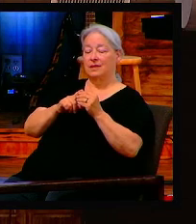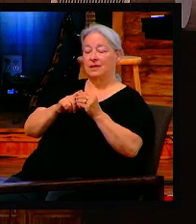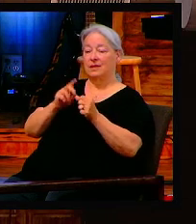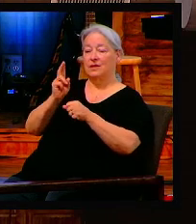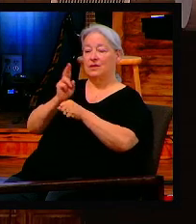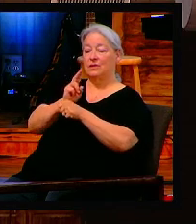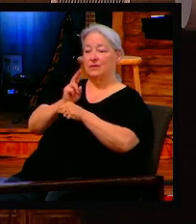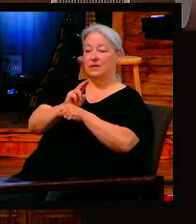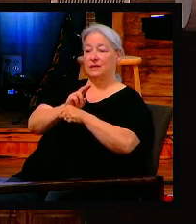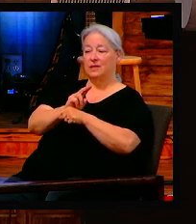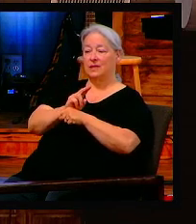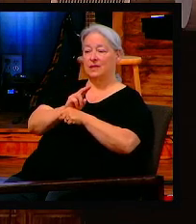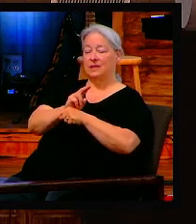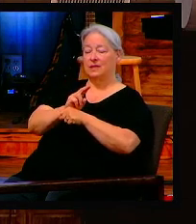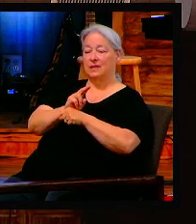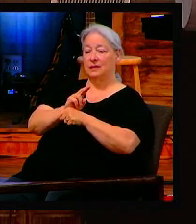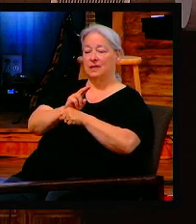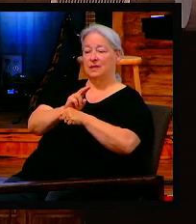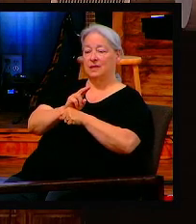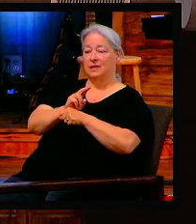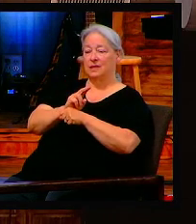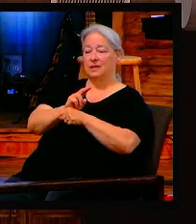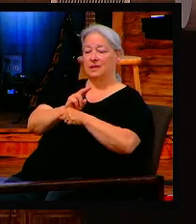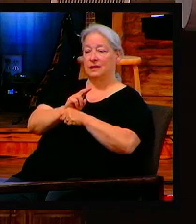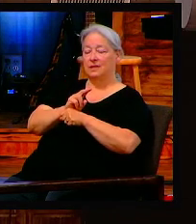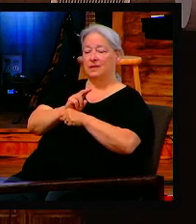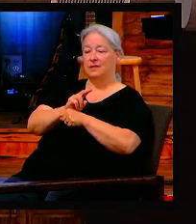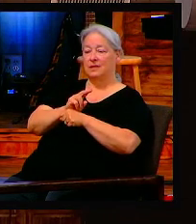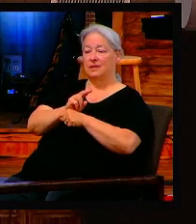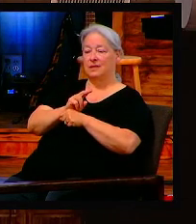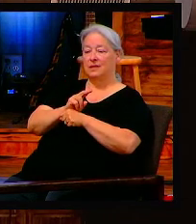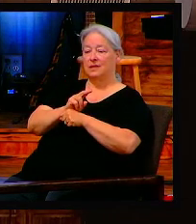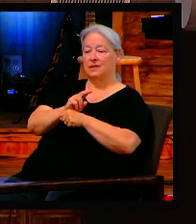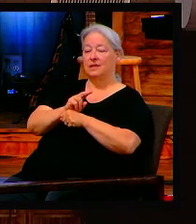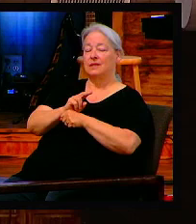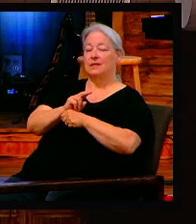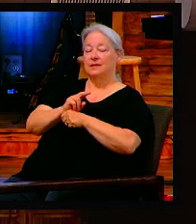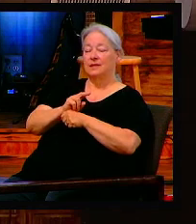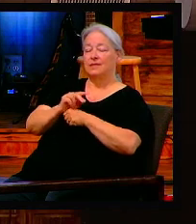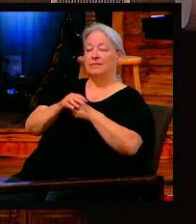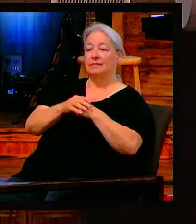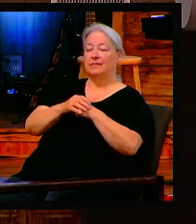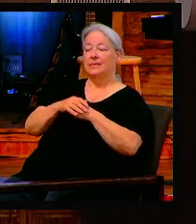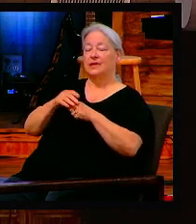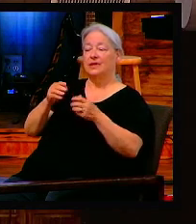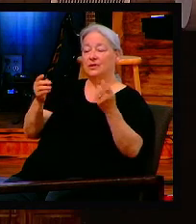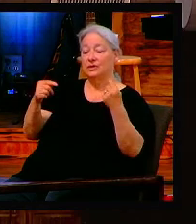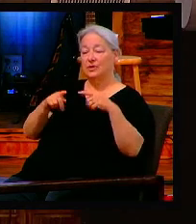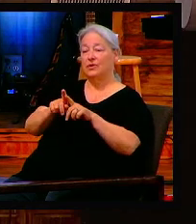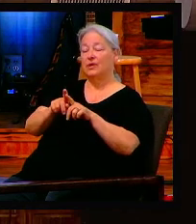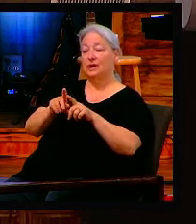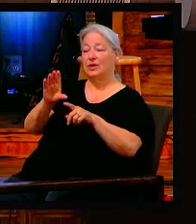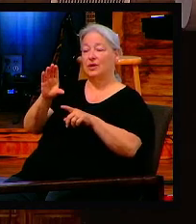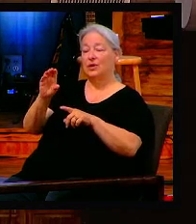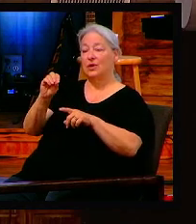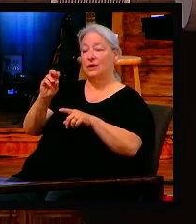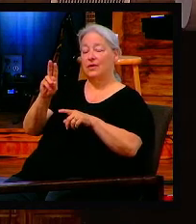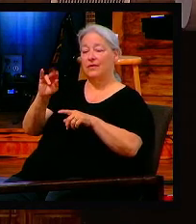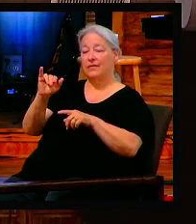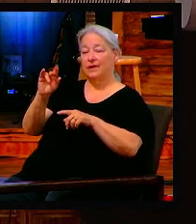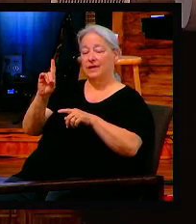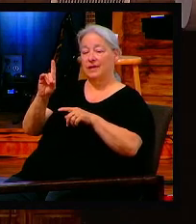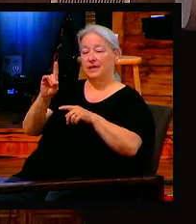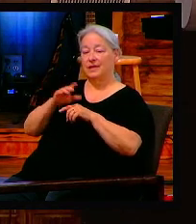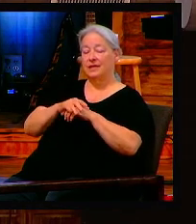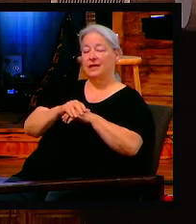COVID, guess what? All the legislation's caught up to where they can't mess with the house of faith anymore, right? But now it says, and it's like on page